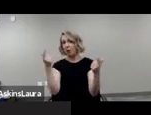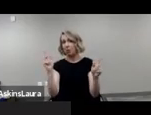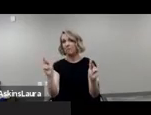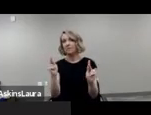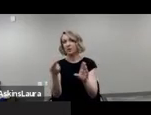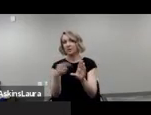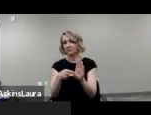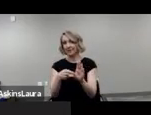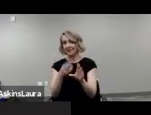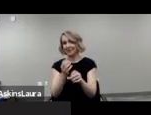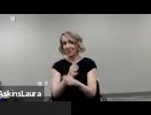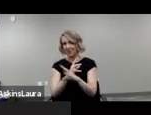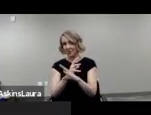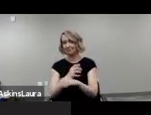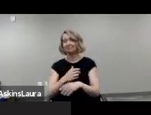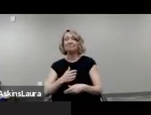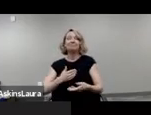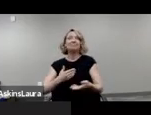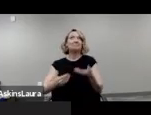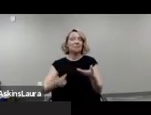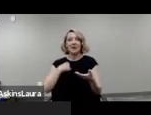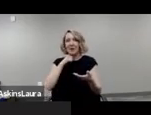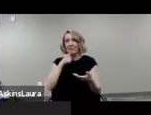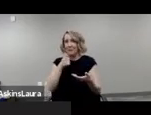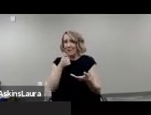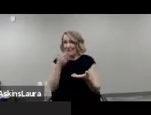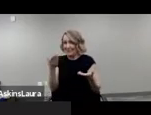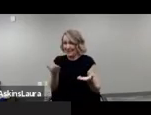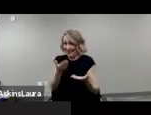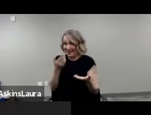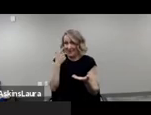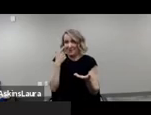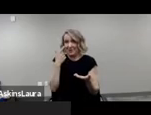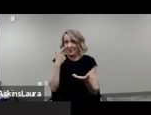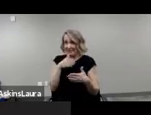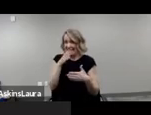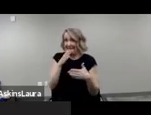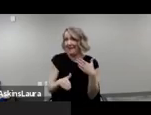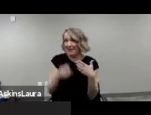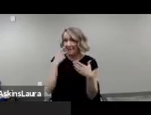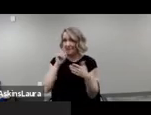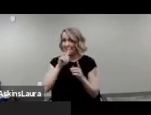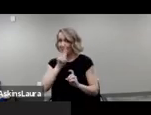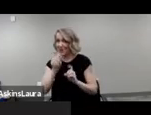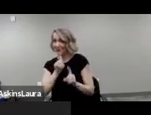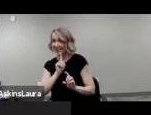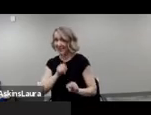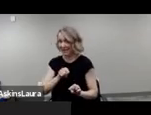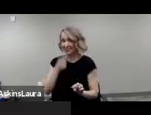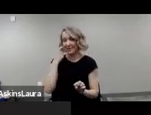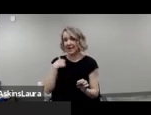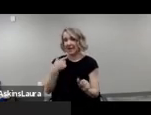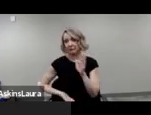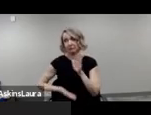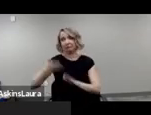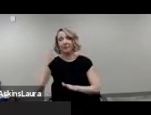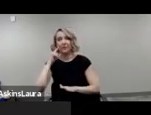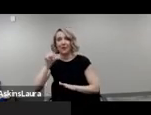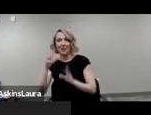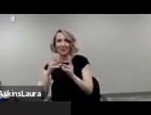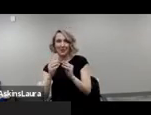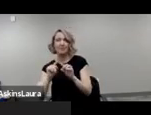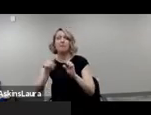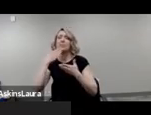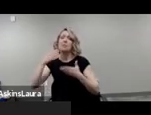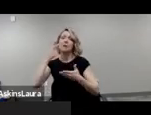I may not be around after everyone is presenting because I have to run to another meeting. But again, I really appreciate the opportunity. It is very much